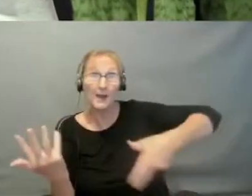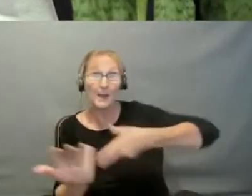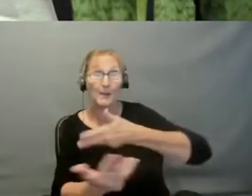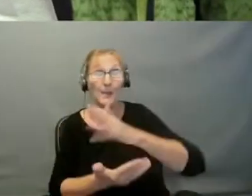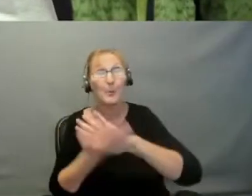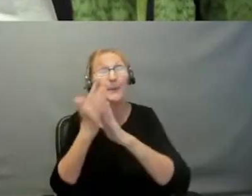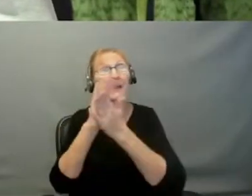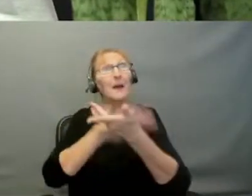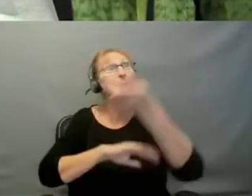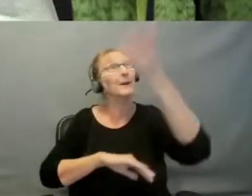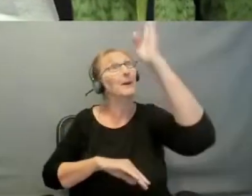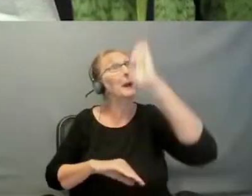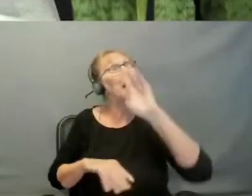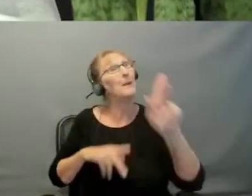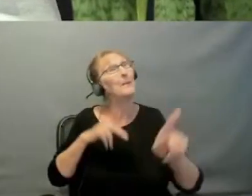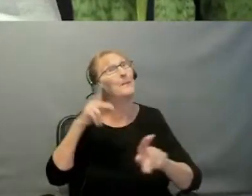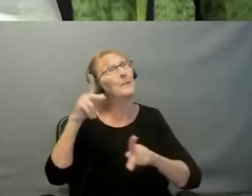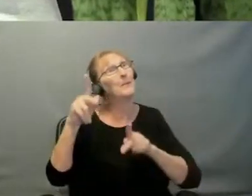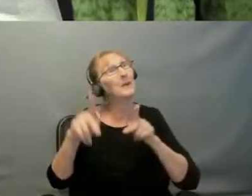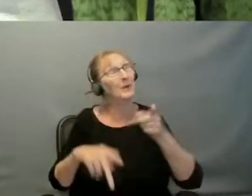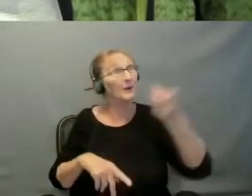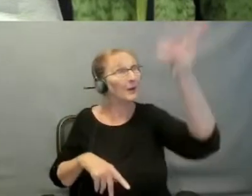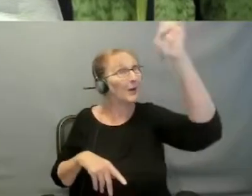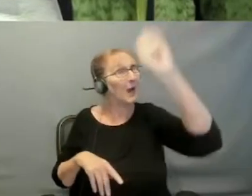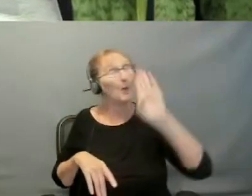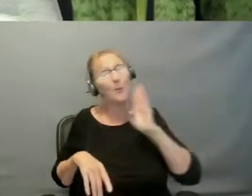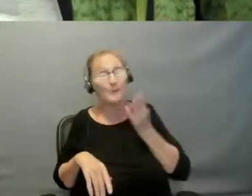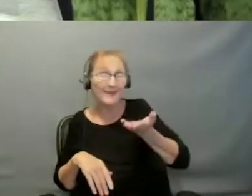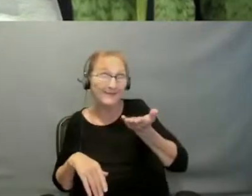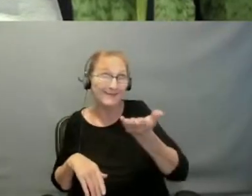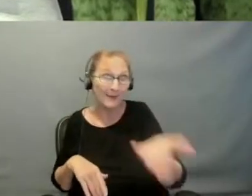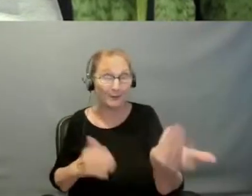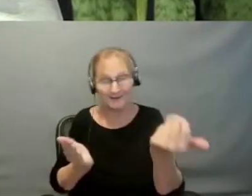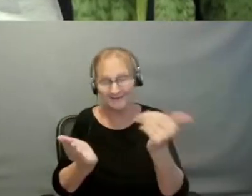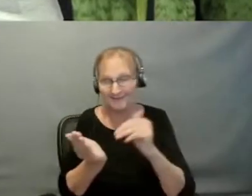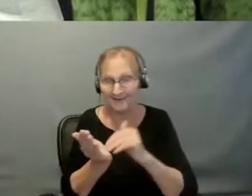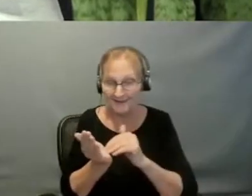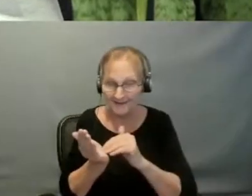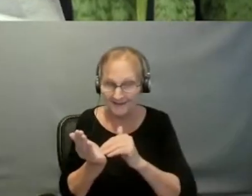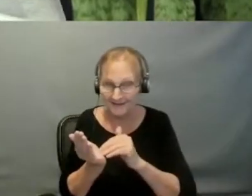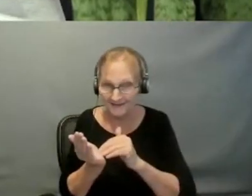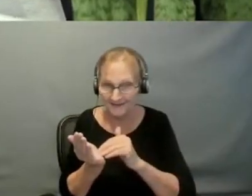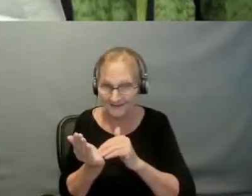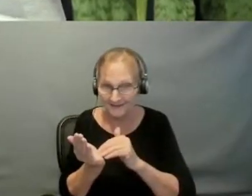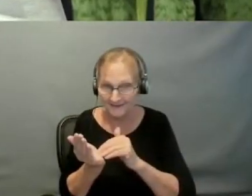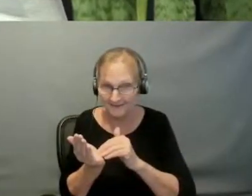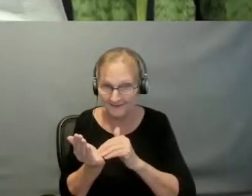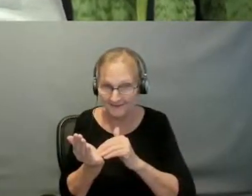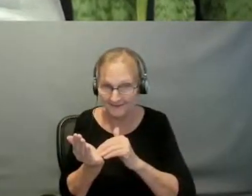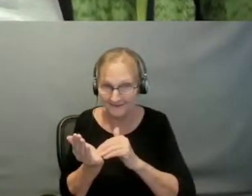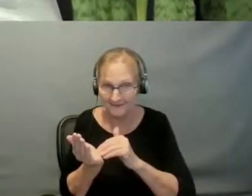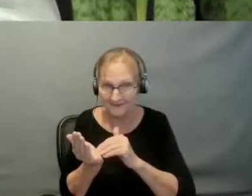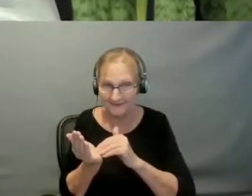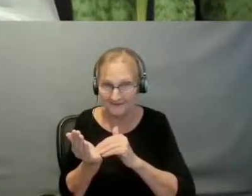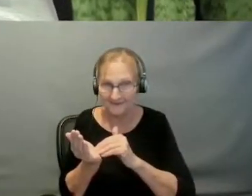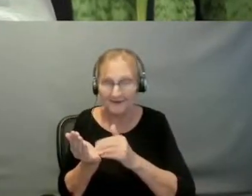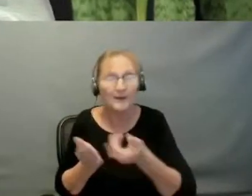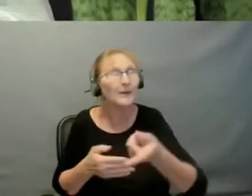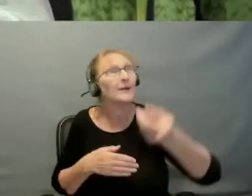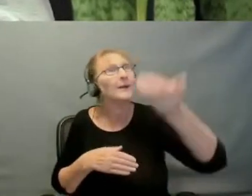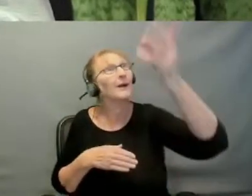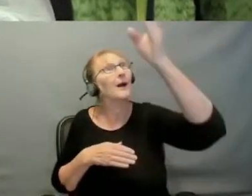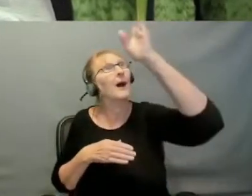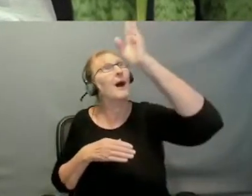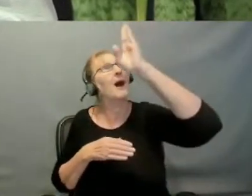and God will be fully present among them. The Most High will wipe away every